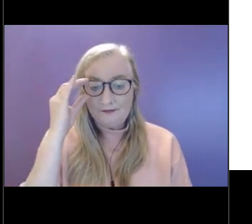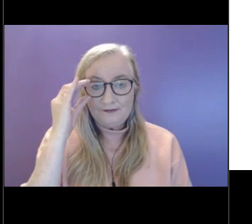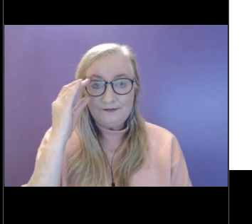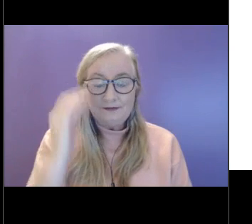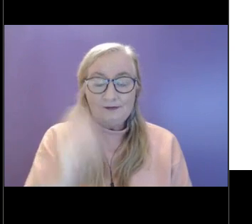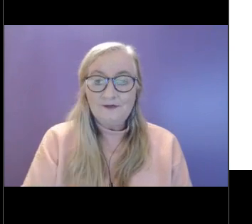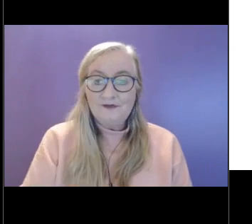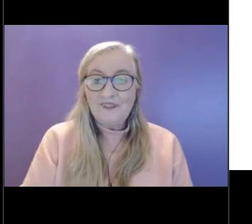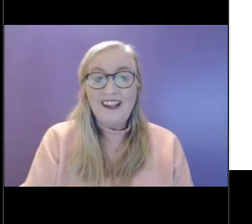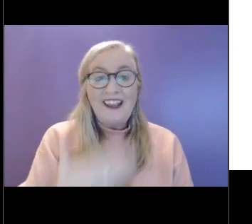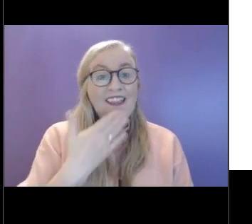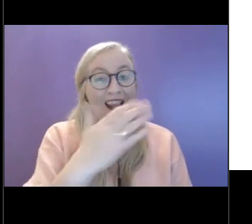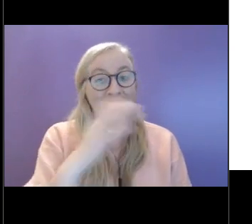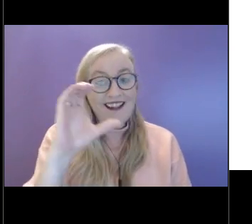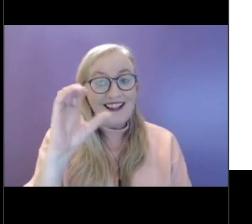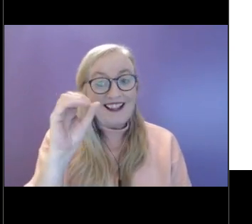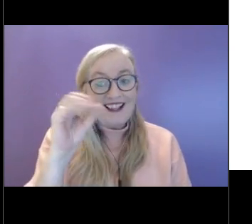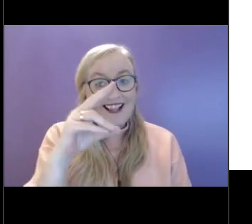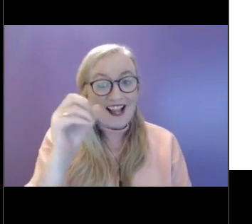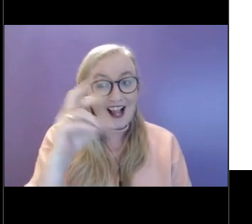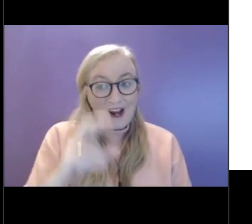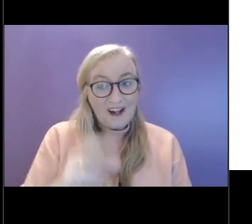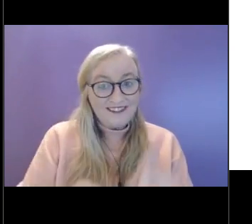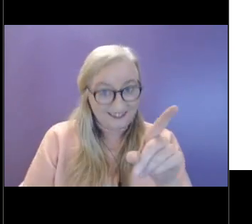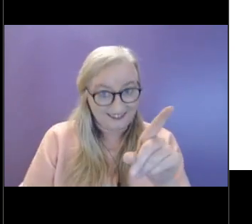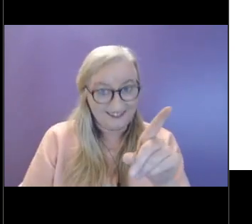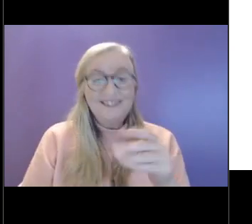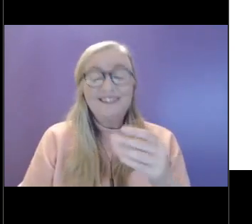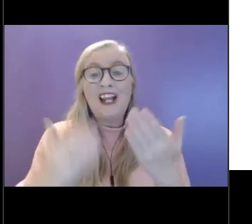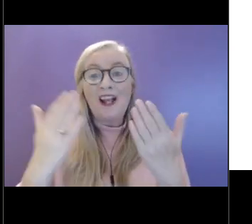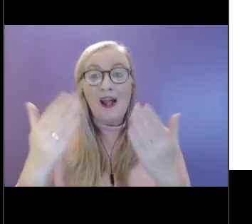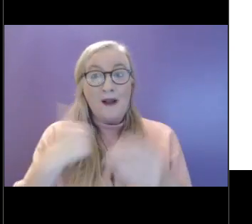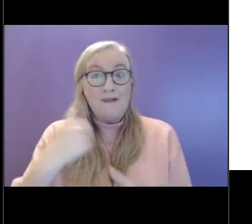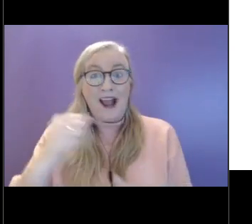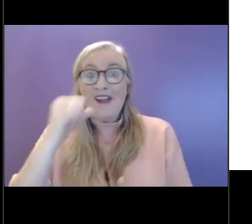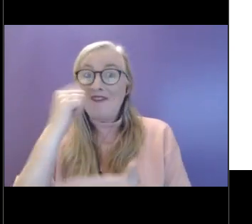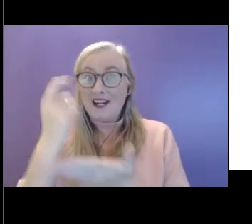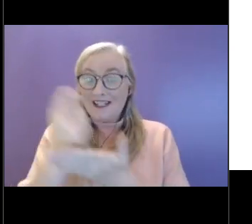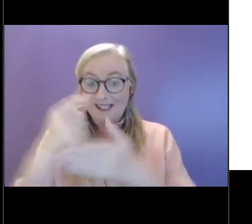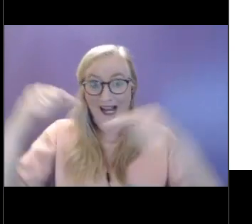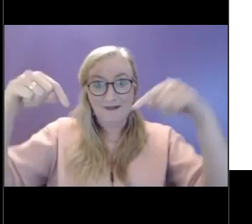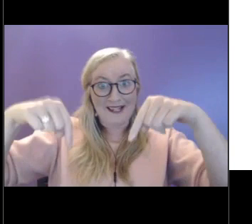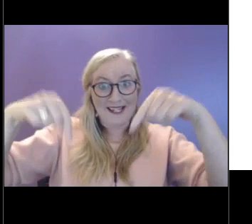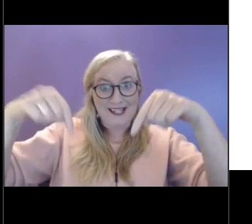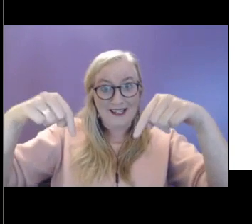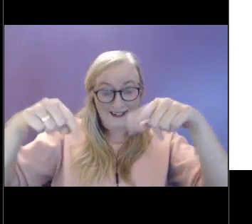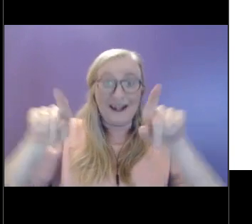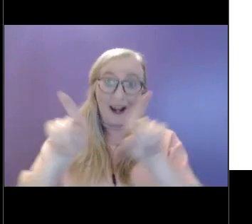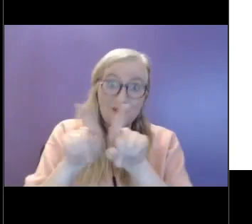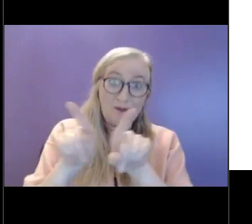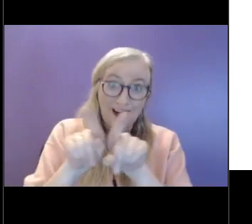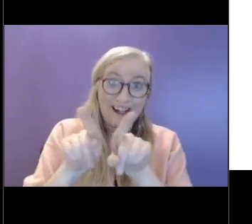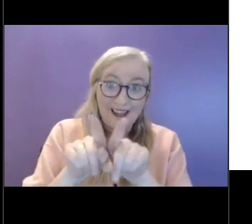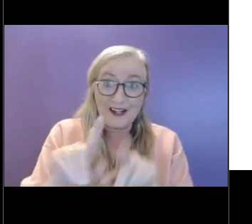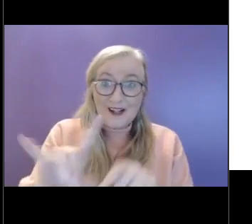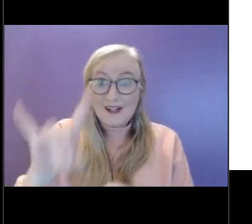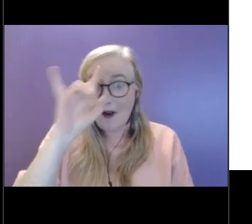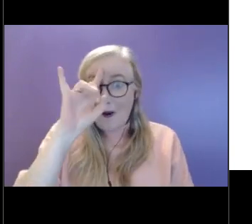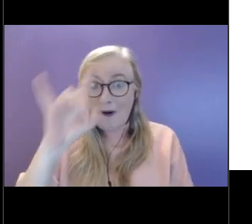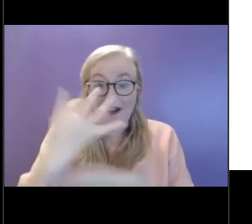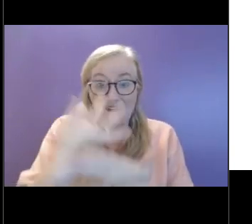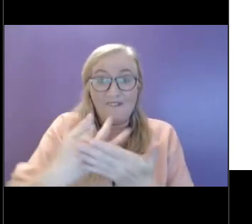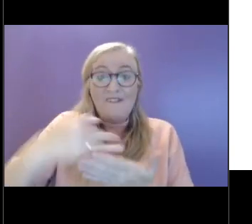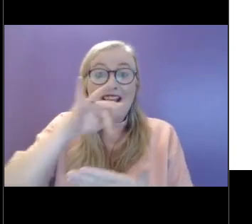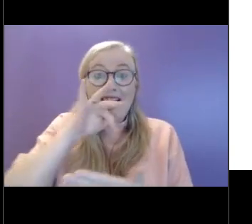Thanks, Connor. So just to say it is my first time doing this as well. You'll hopefully forgive us